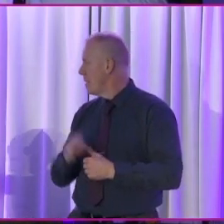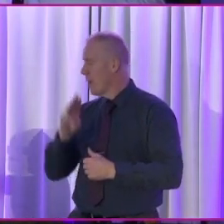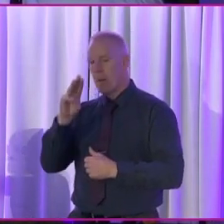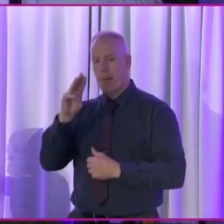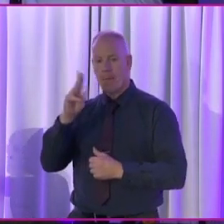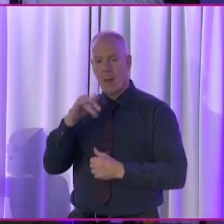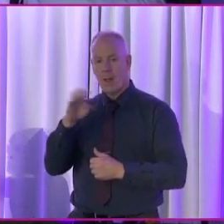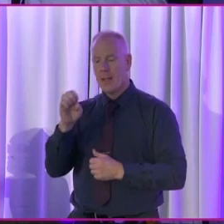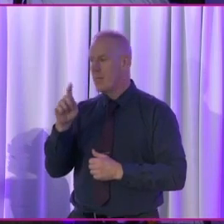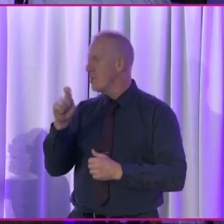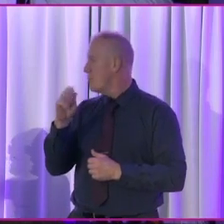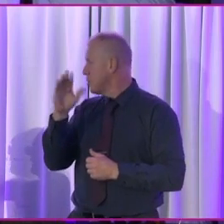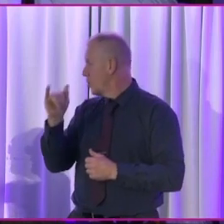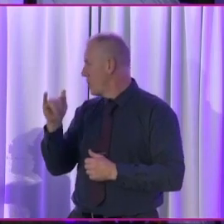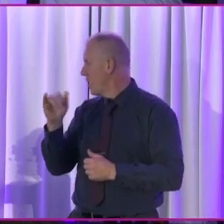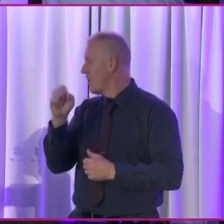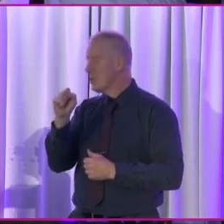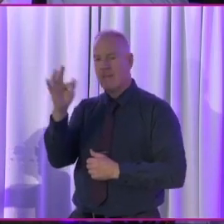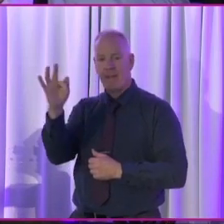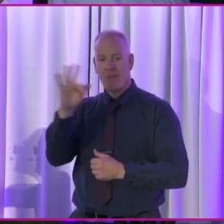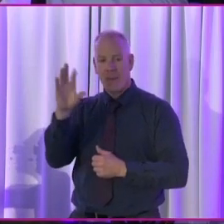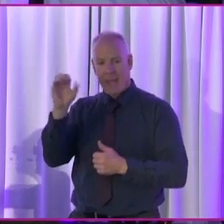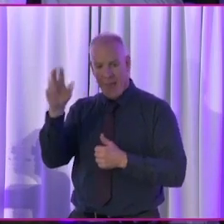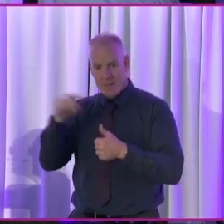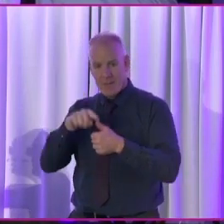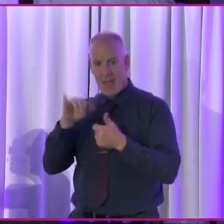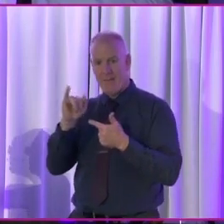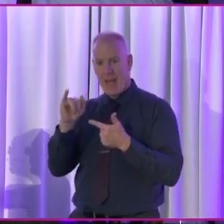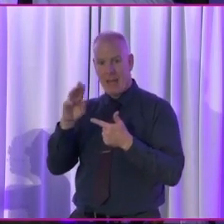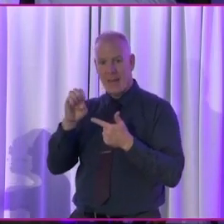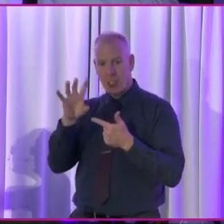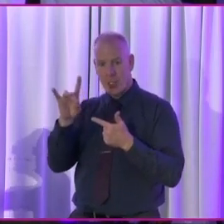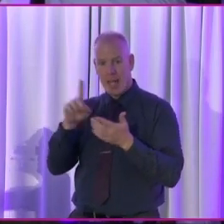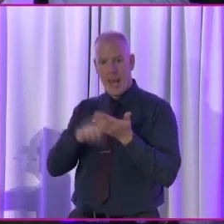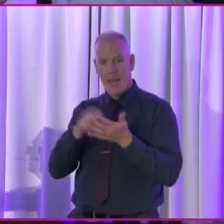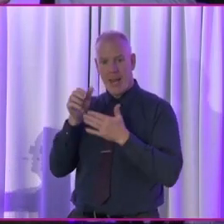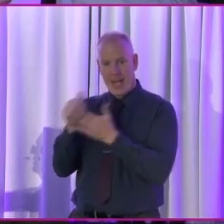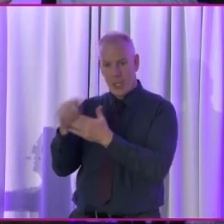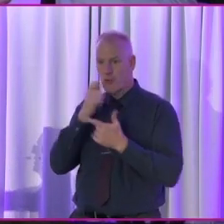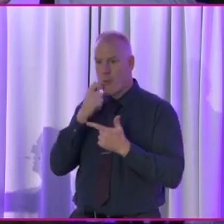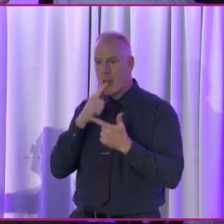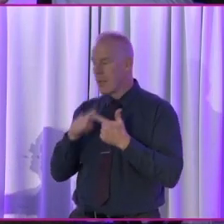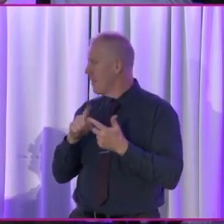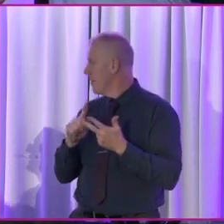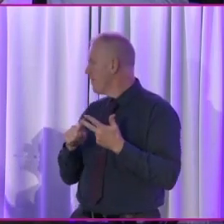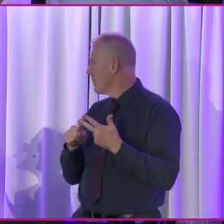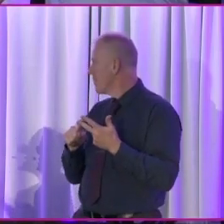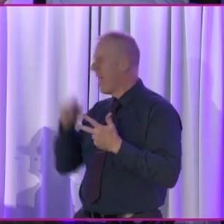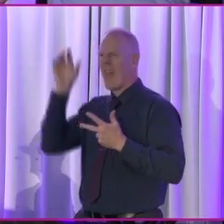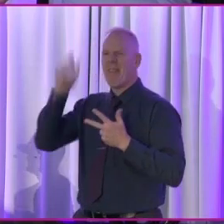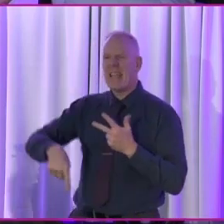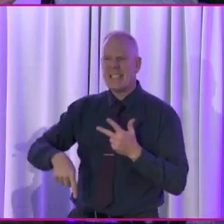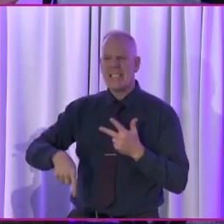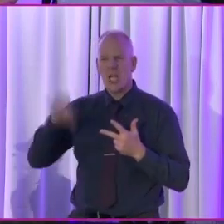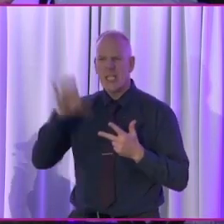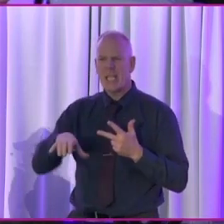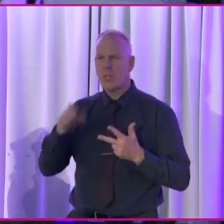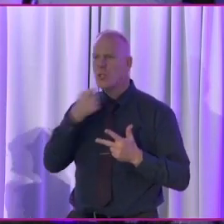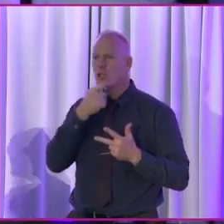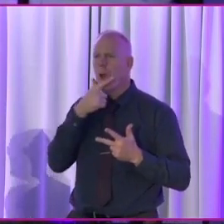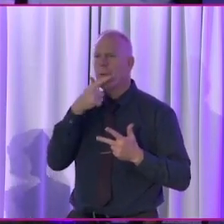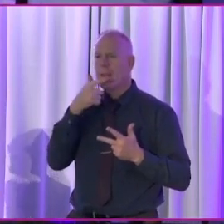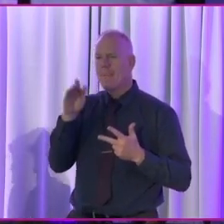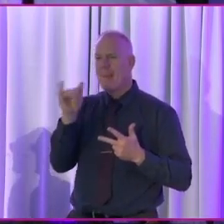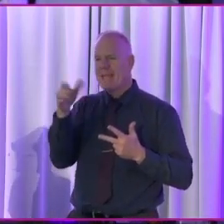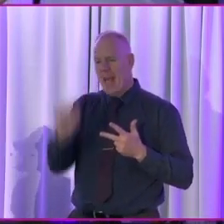Sinn Féin from Cavan. Yes. Ivan Abacek, Labour leader from Dublin. This constituency. This constituency, The